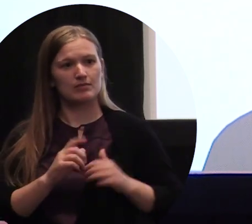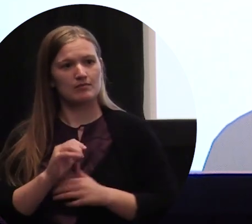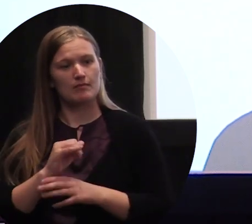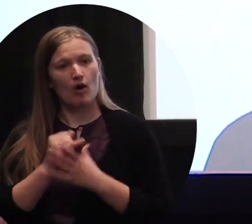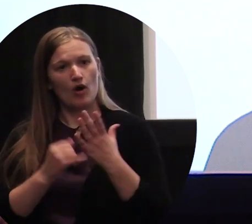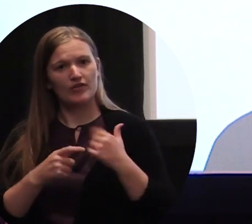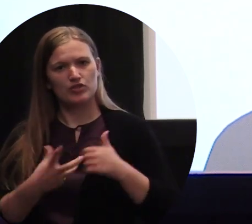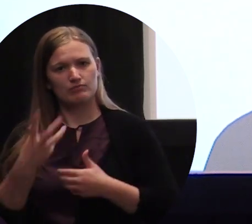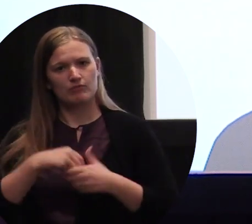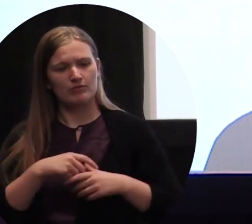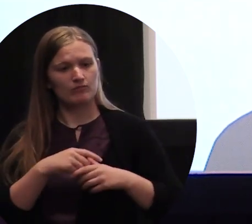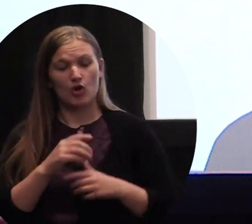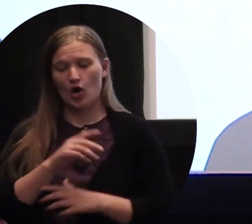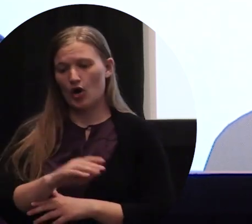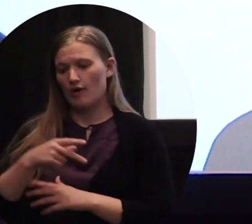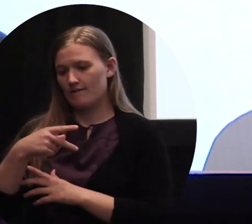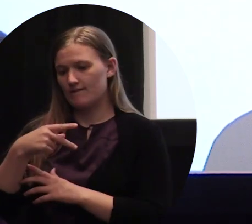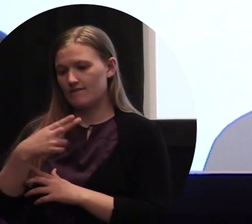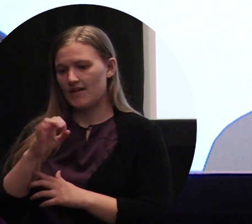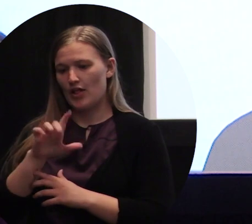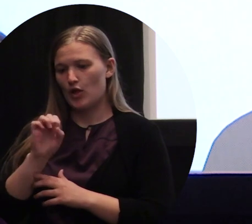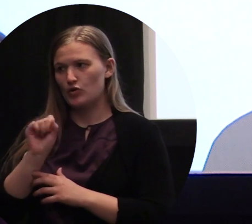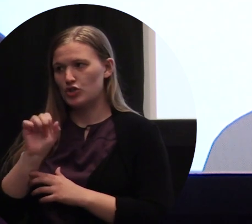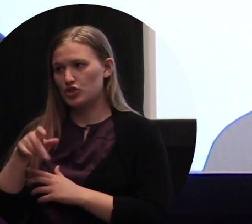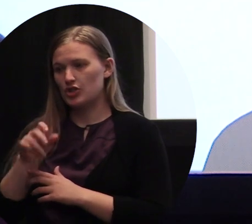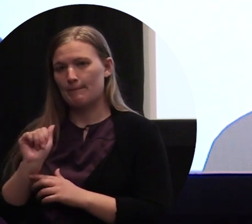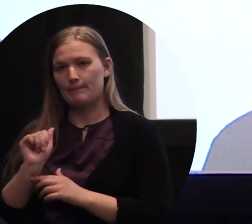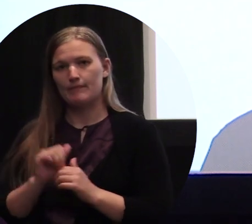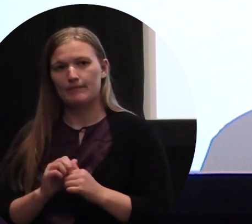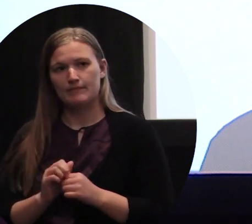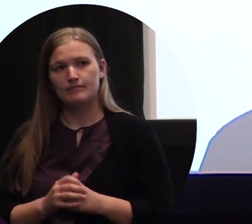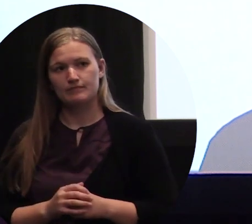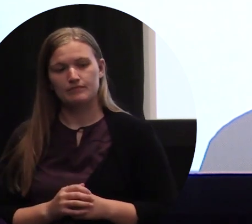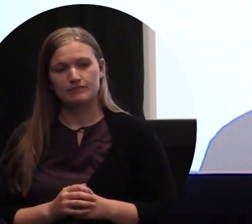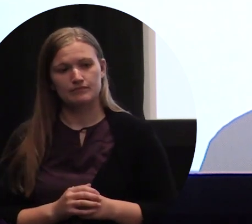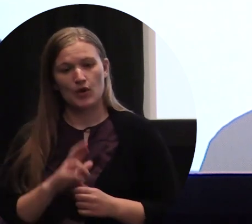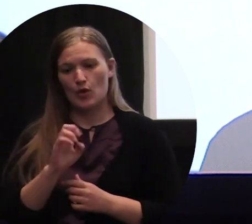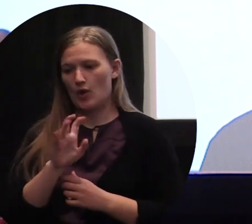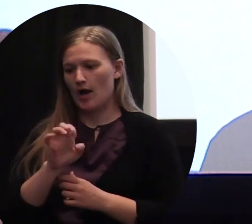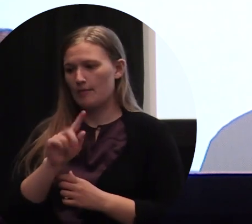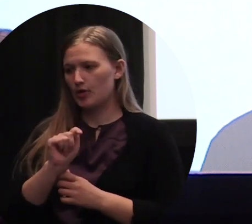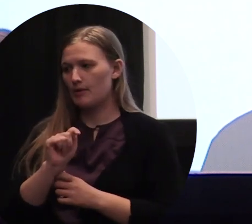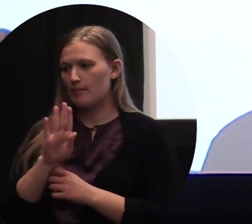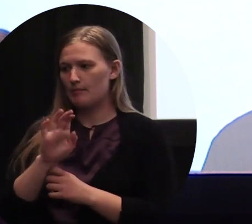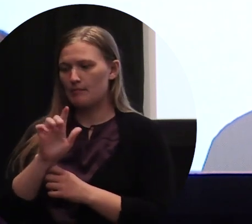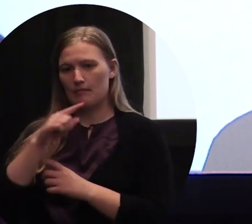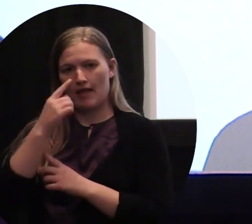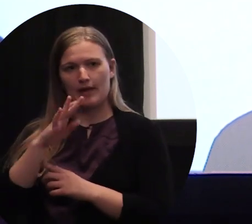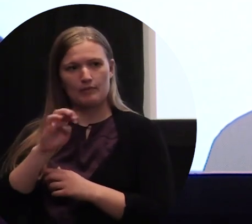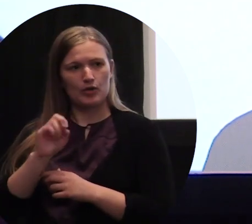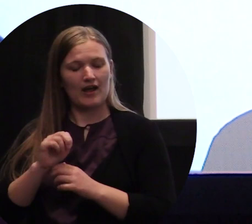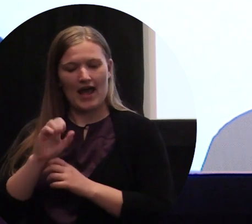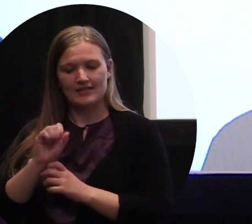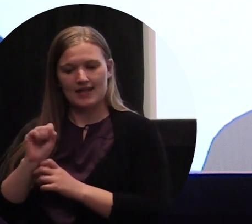Haw's Fellowship includes Smack Mellon, Baxter Street Camera Club of New York, Robert Blackburn, Print Shop SIP